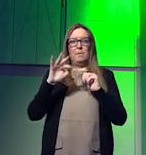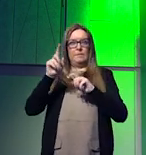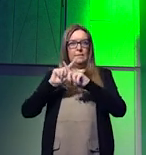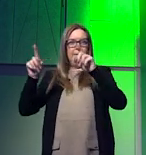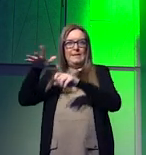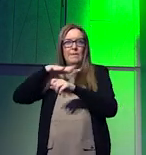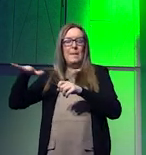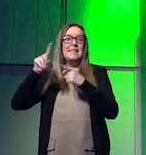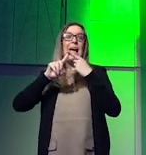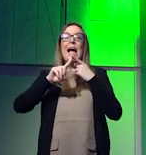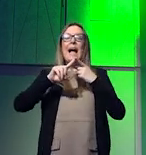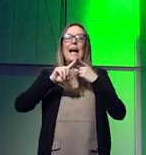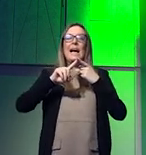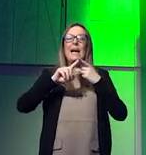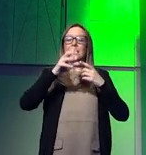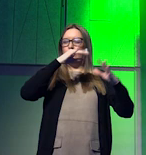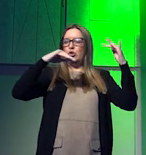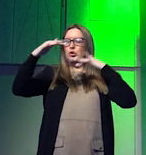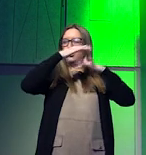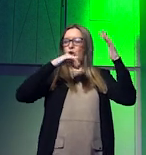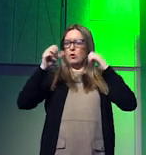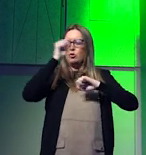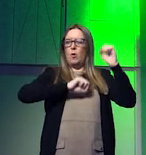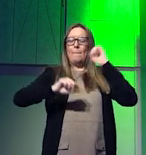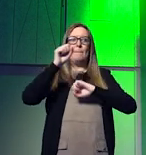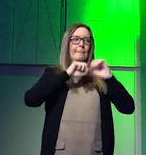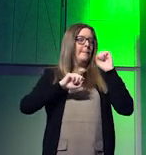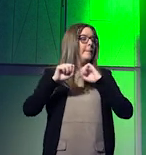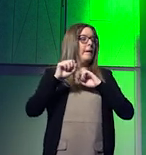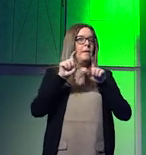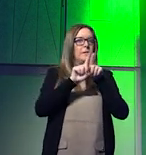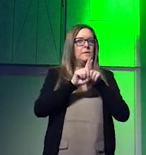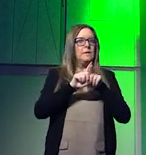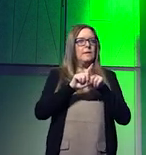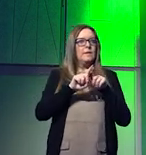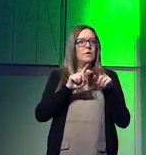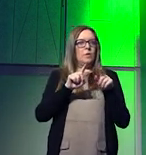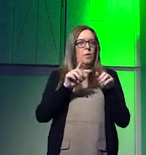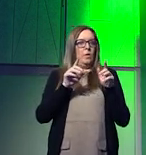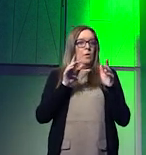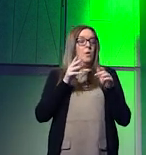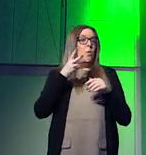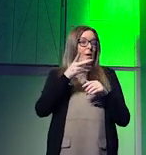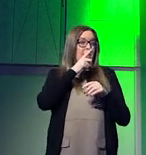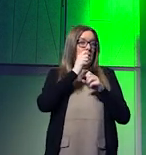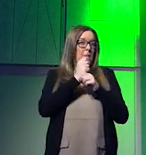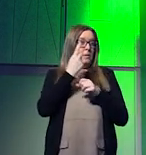dust storms and of course and i will sort of you know talk about this in a minute